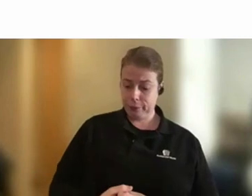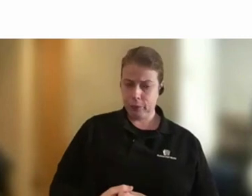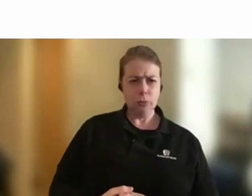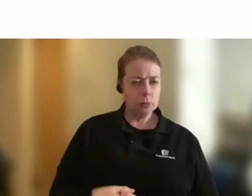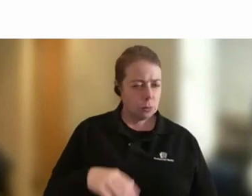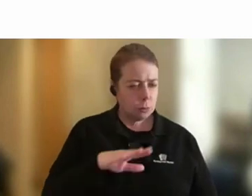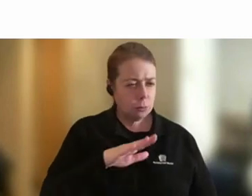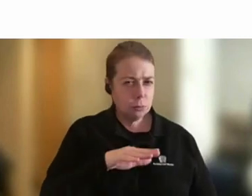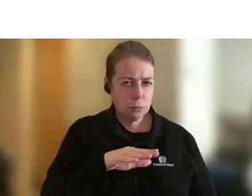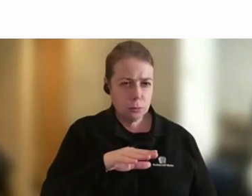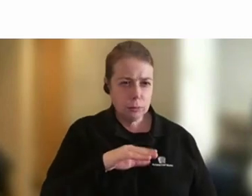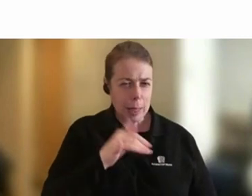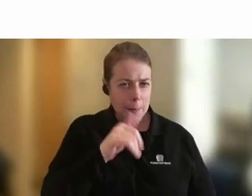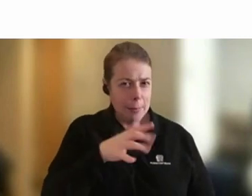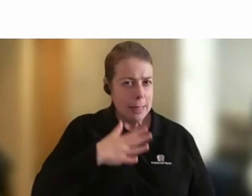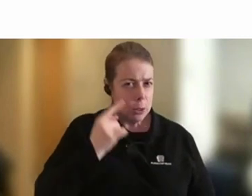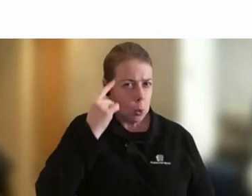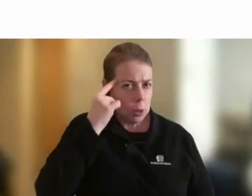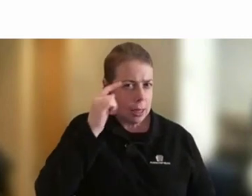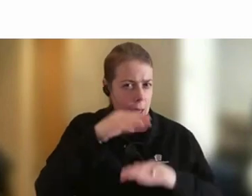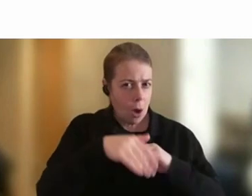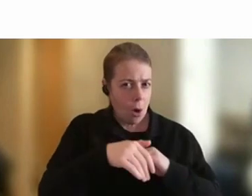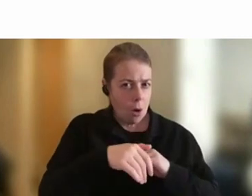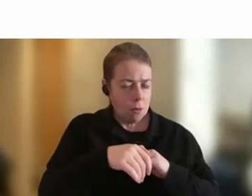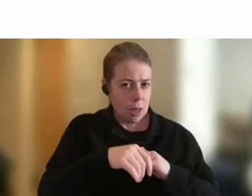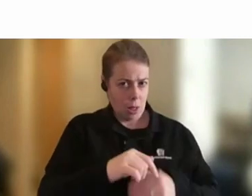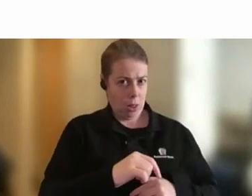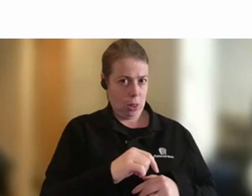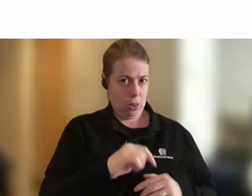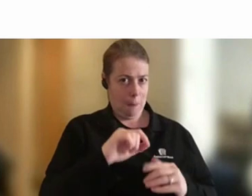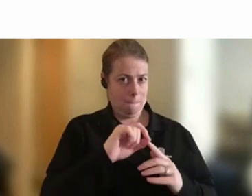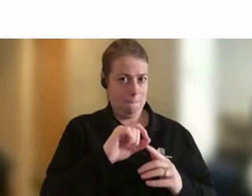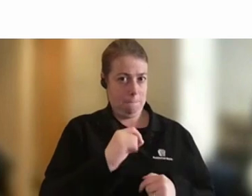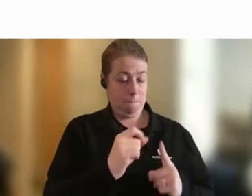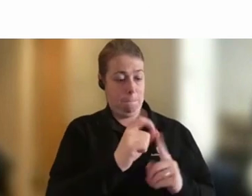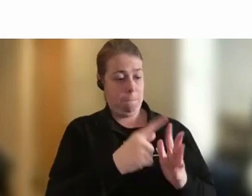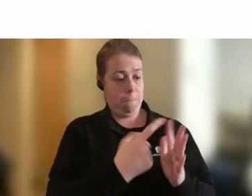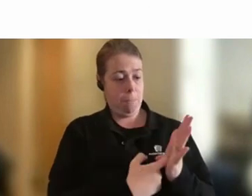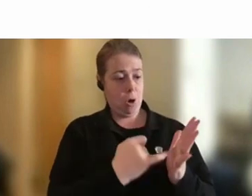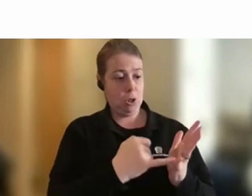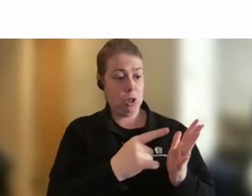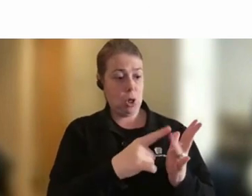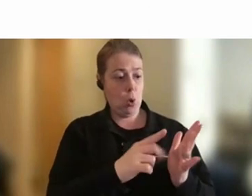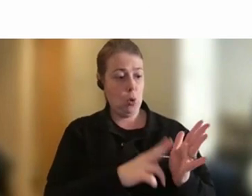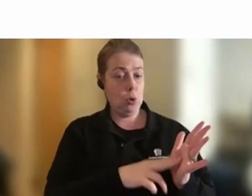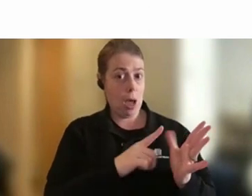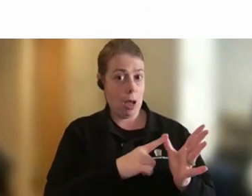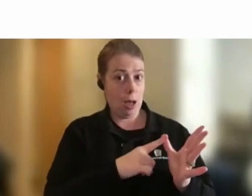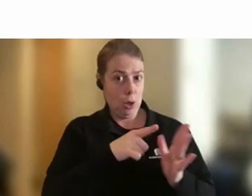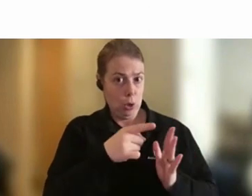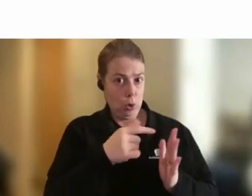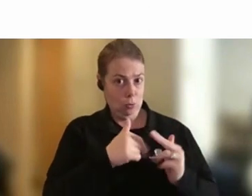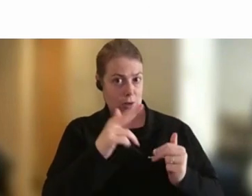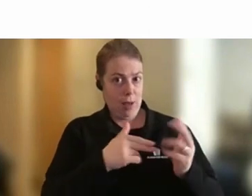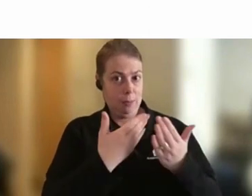you might need to think about the persona you've developed on LinkedIn, because I'd never had used LinkedIn at all before I became a consultant,